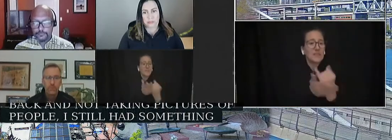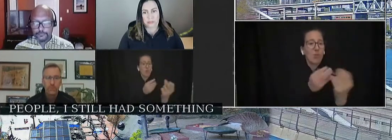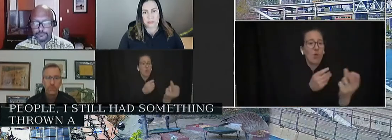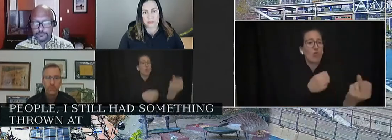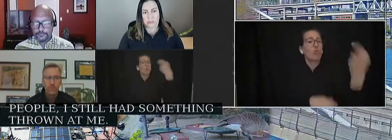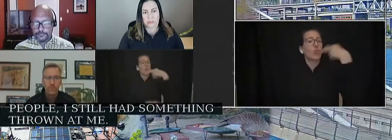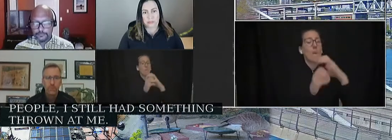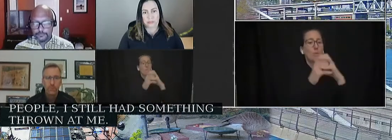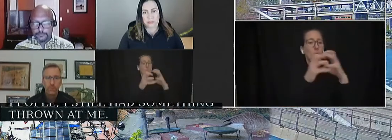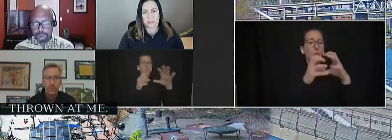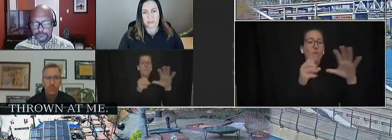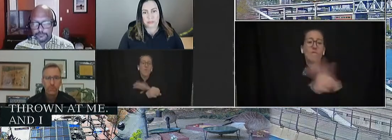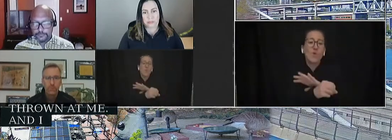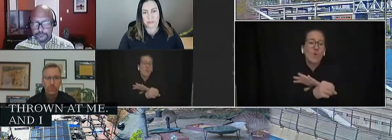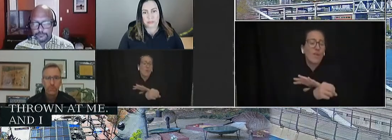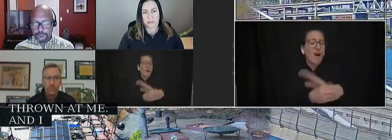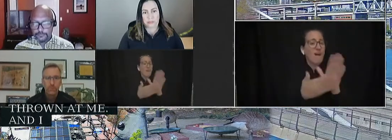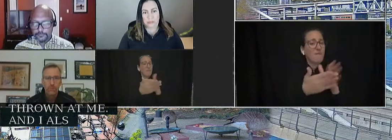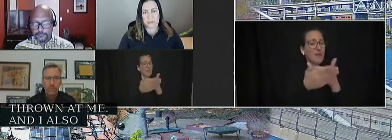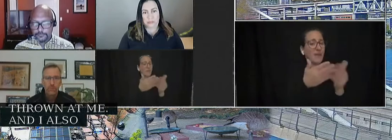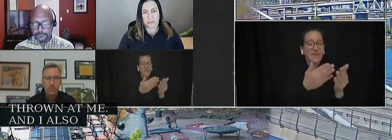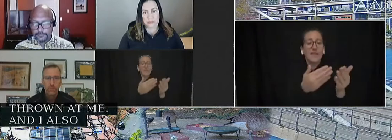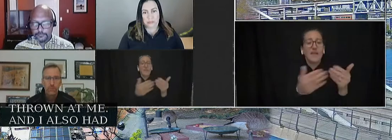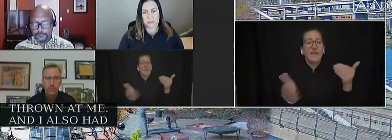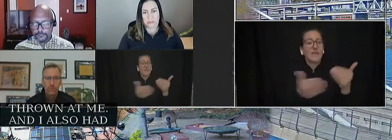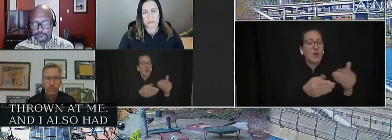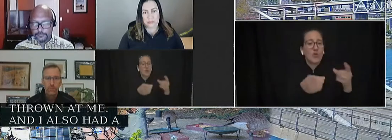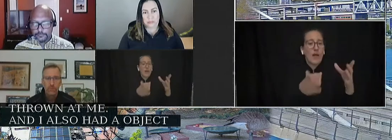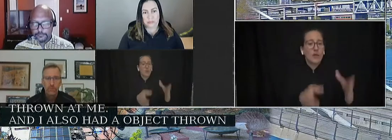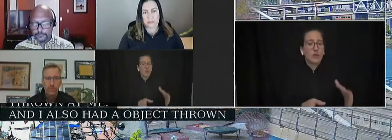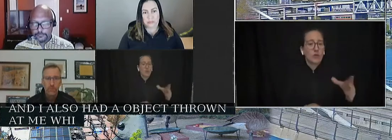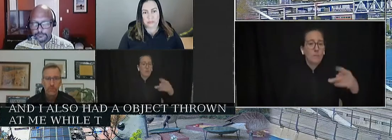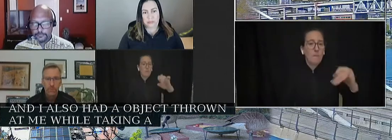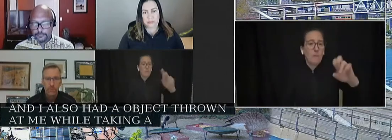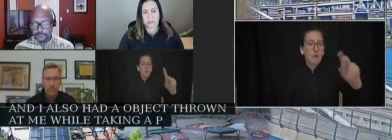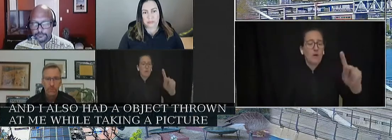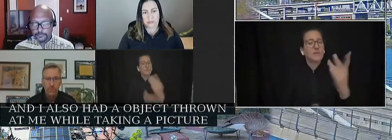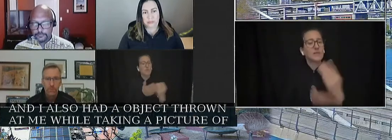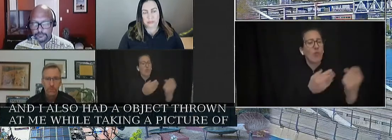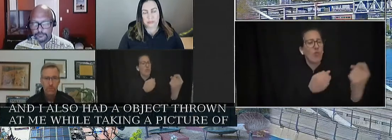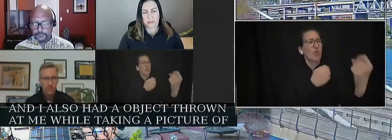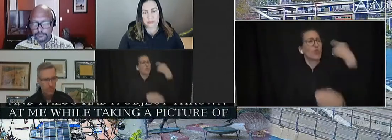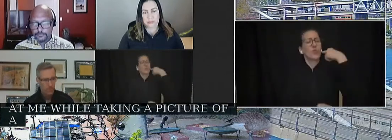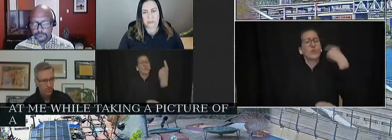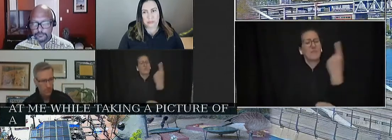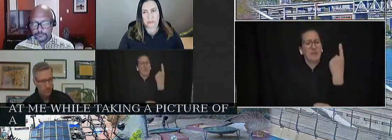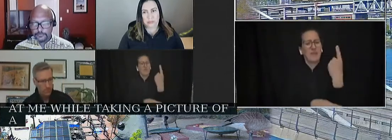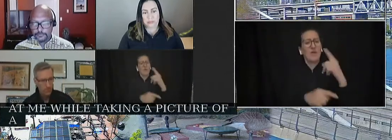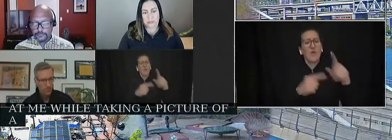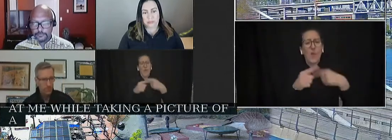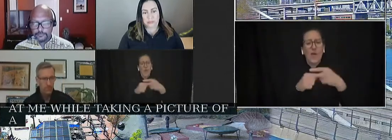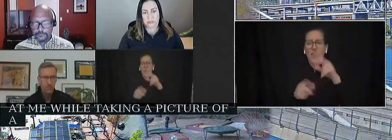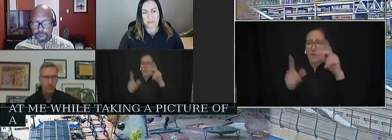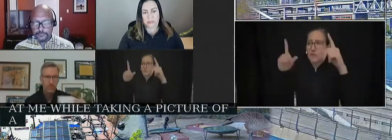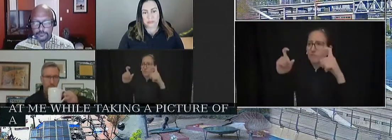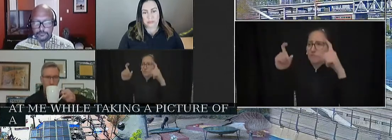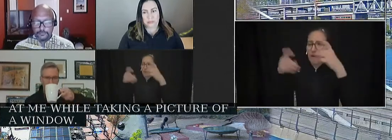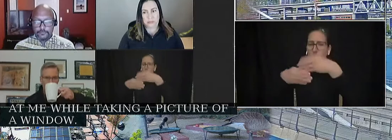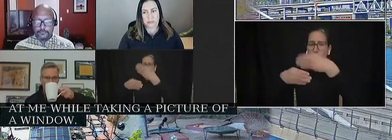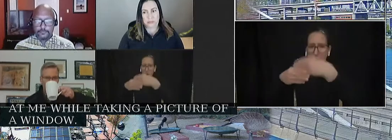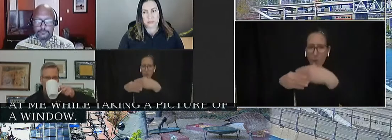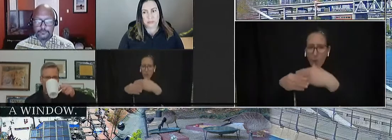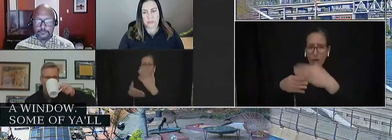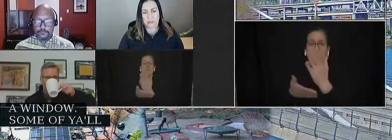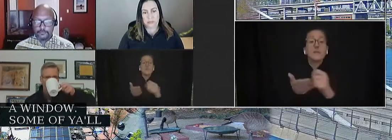also had an object thrown at me while taking a picture of a window. Some of y'all are familiar with this. And that's